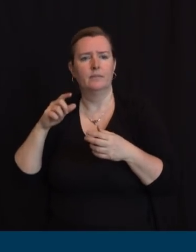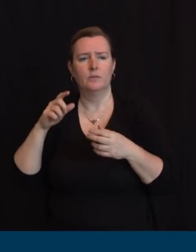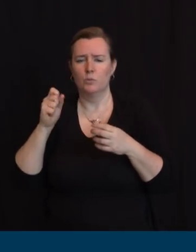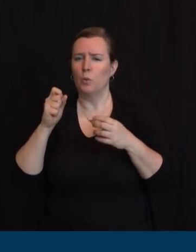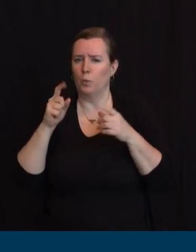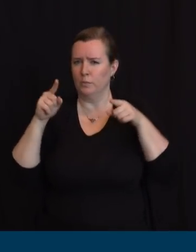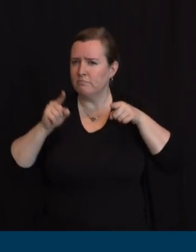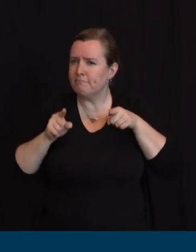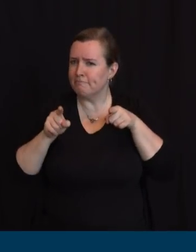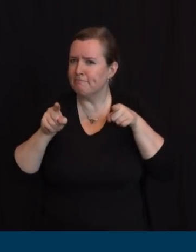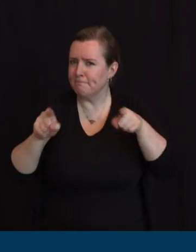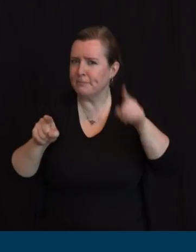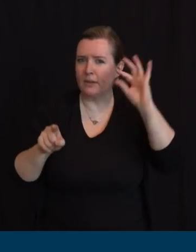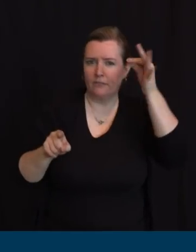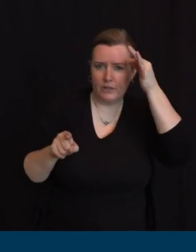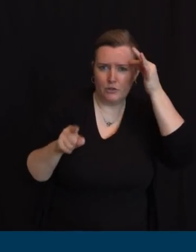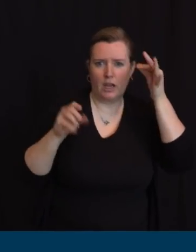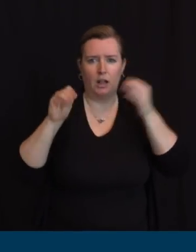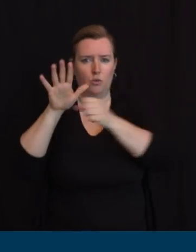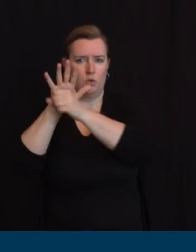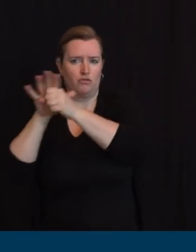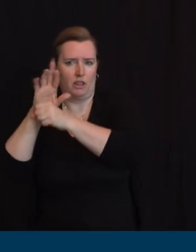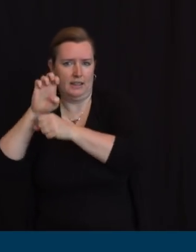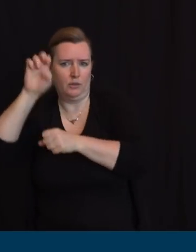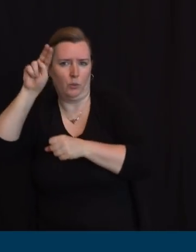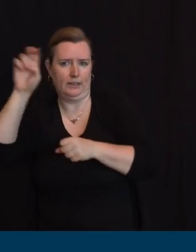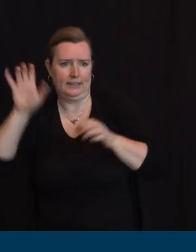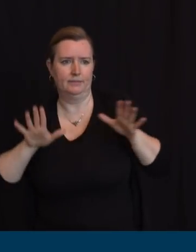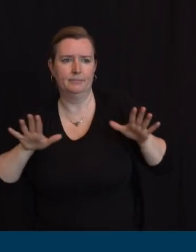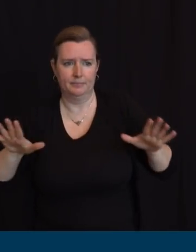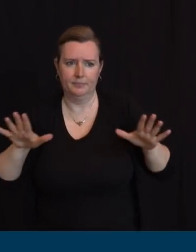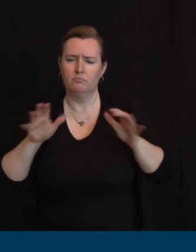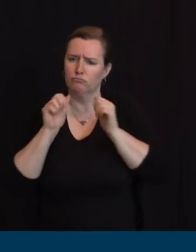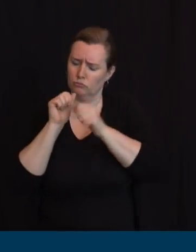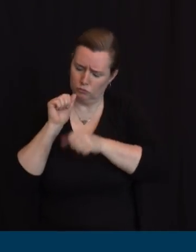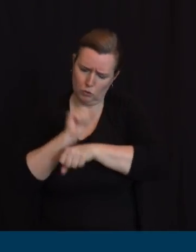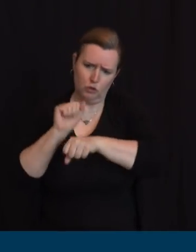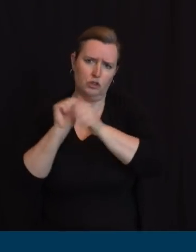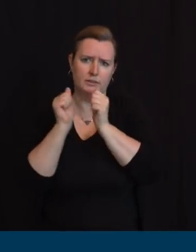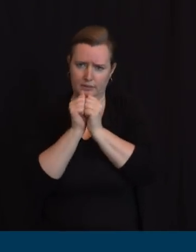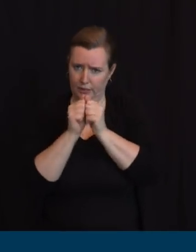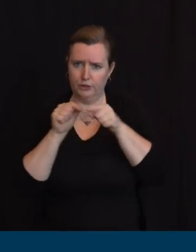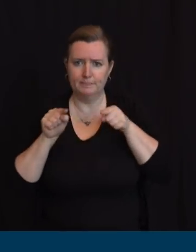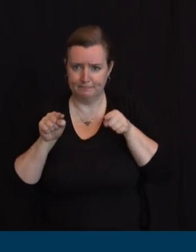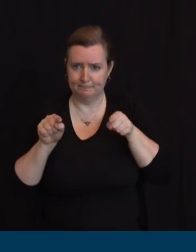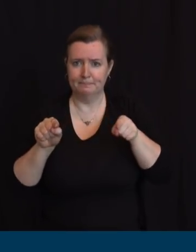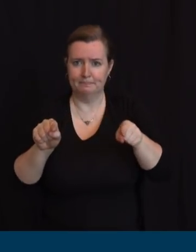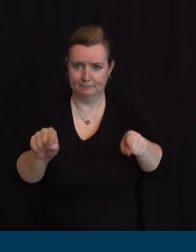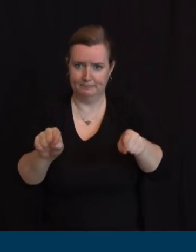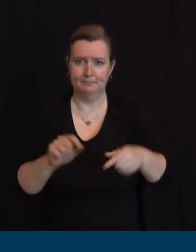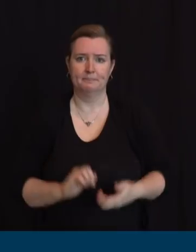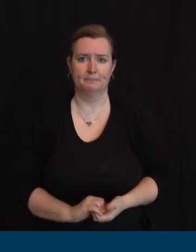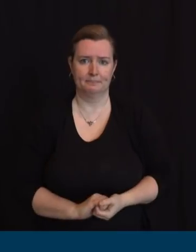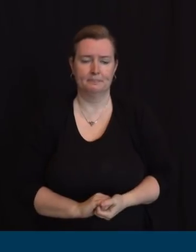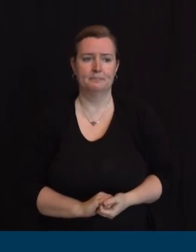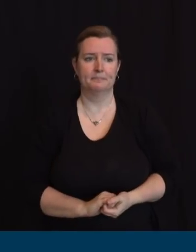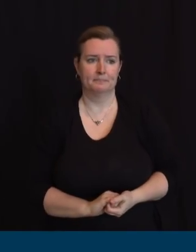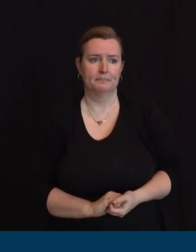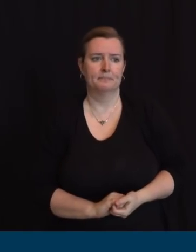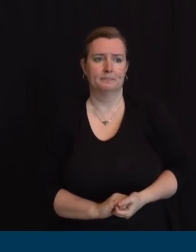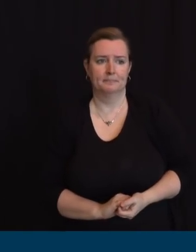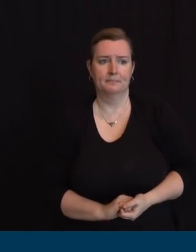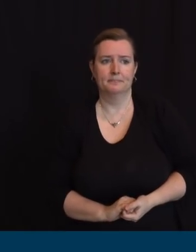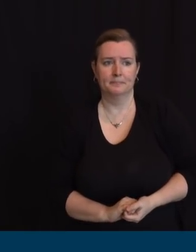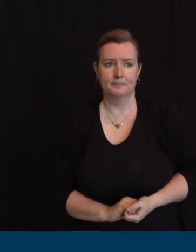other, nor are the actions which underpin them. So with that, not to, I don't want to be pounding my shoe on the table with the underlying,